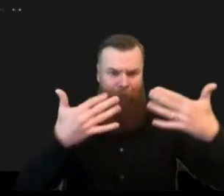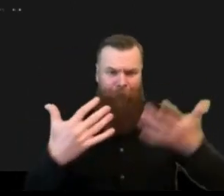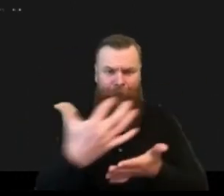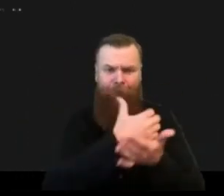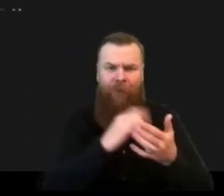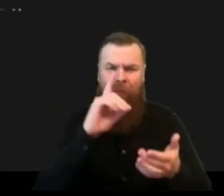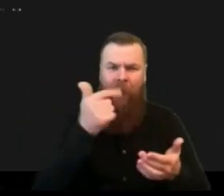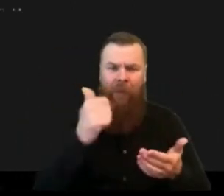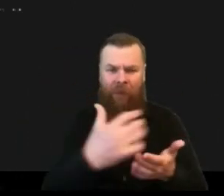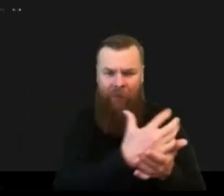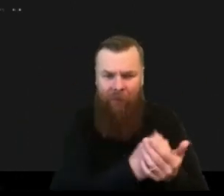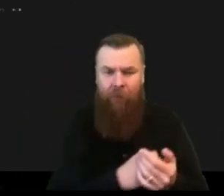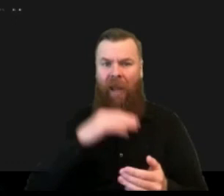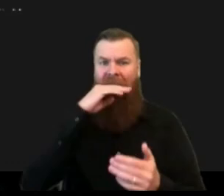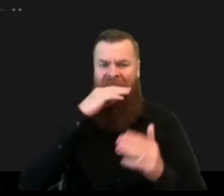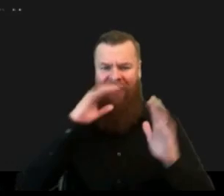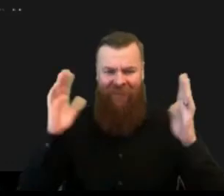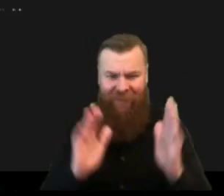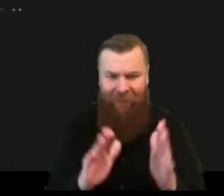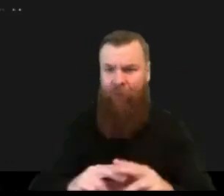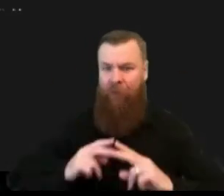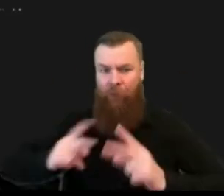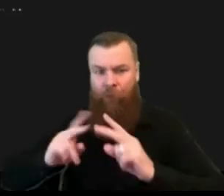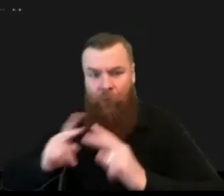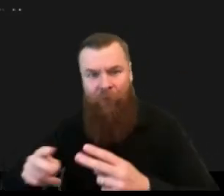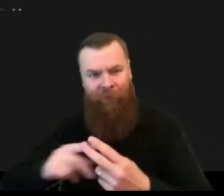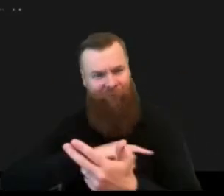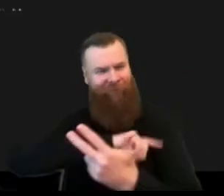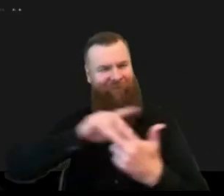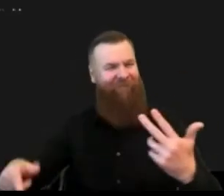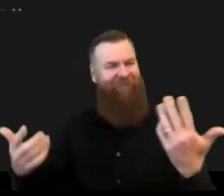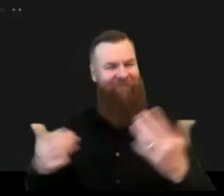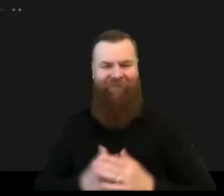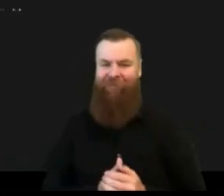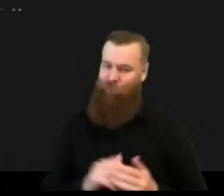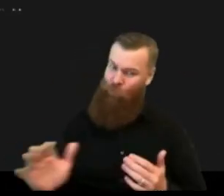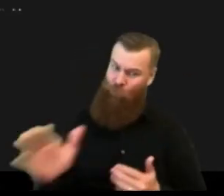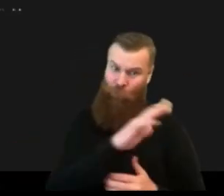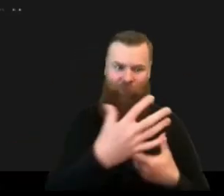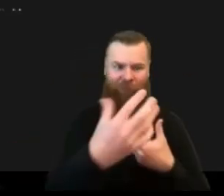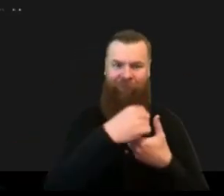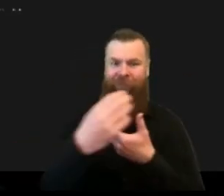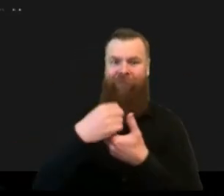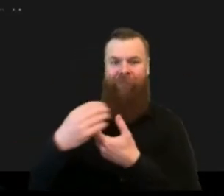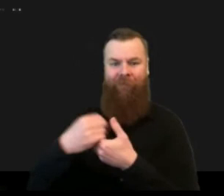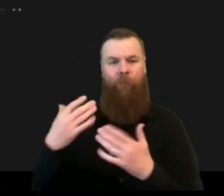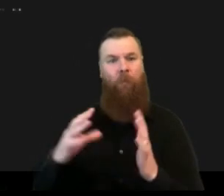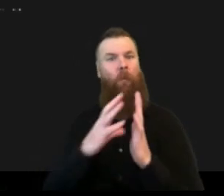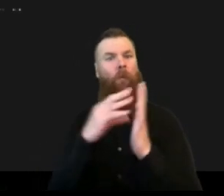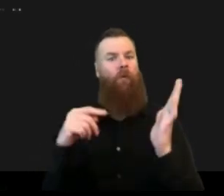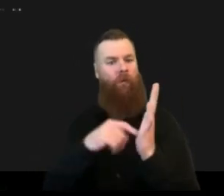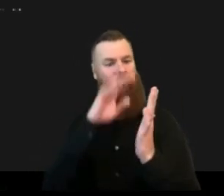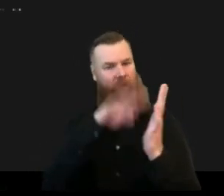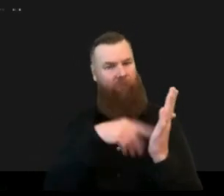organizations institutions um getting that common common element together to be able to to prepare to respond